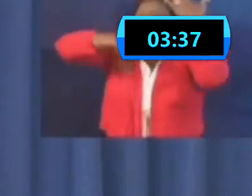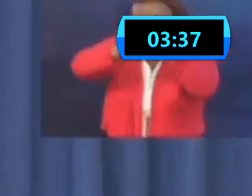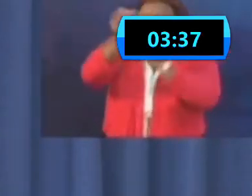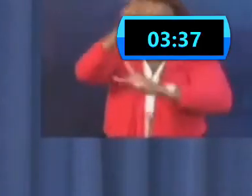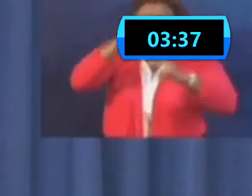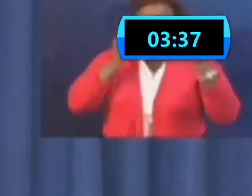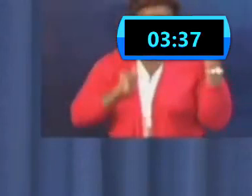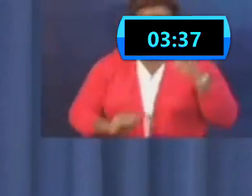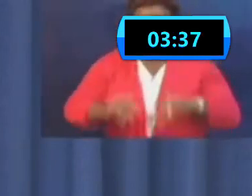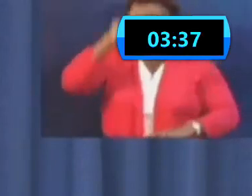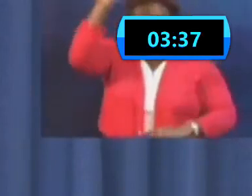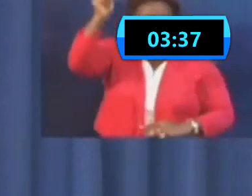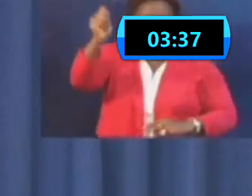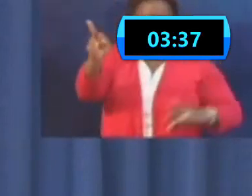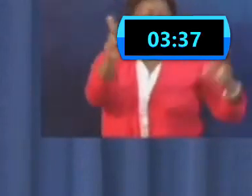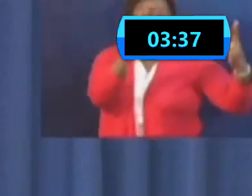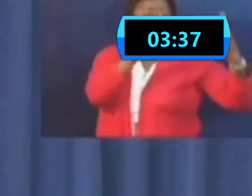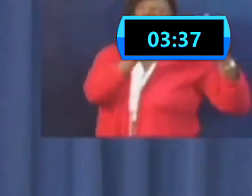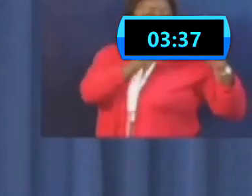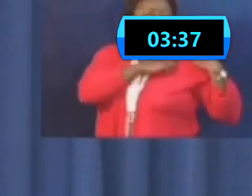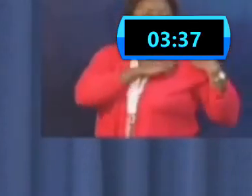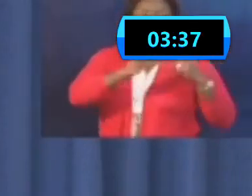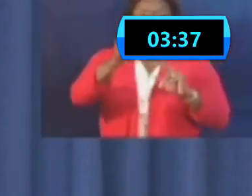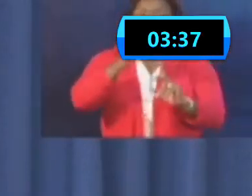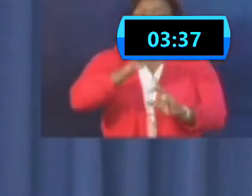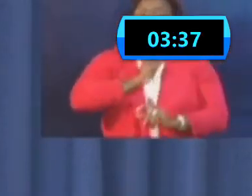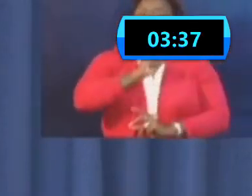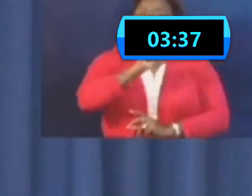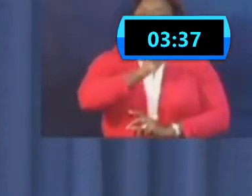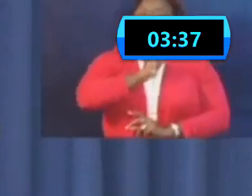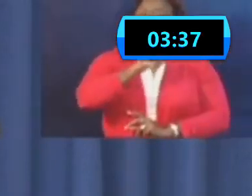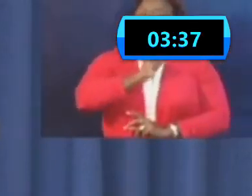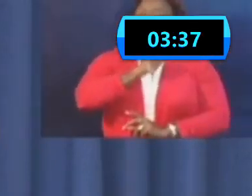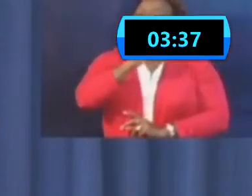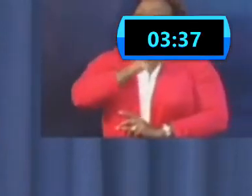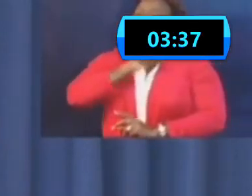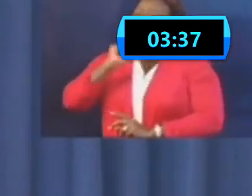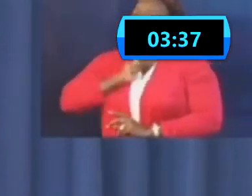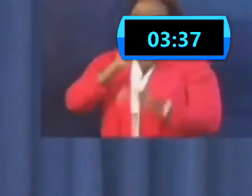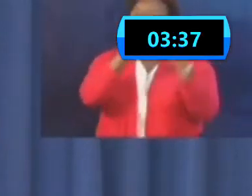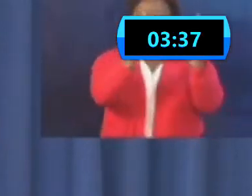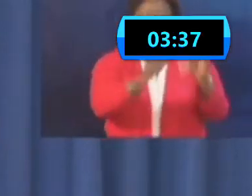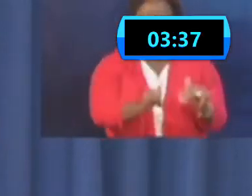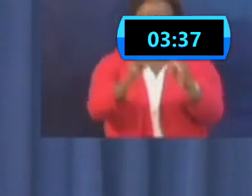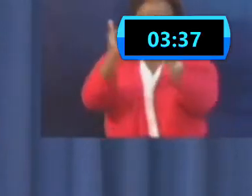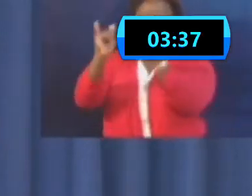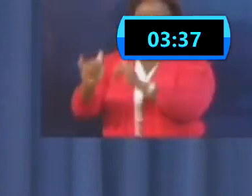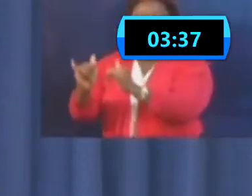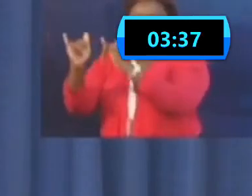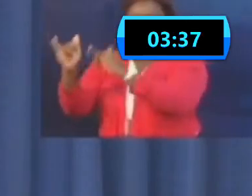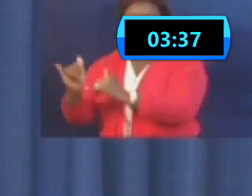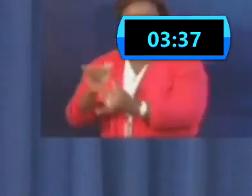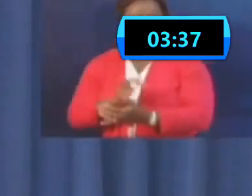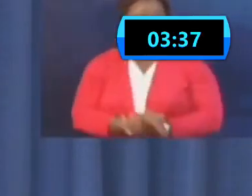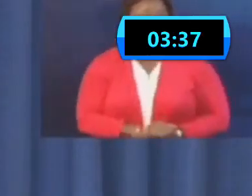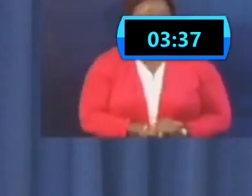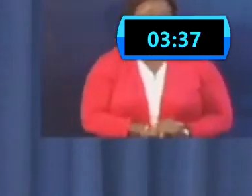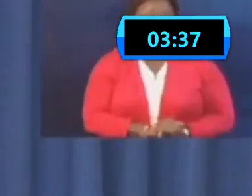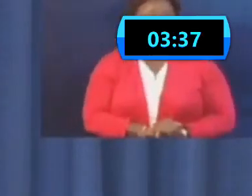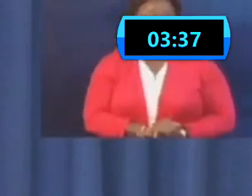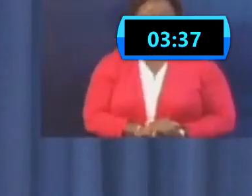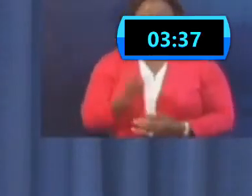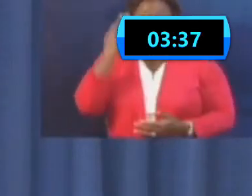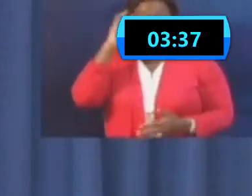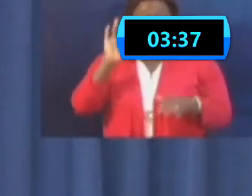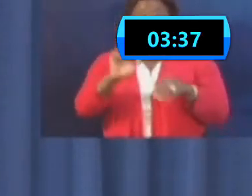that will protect itself from a surprise attack that's been going on now for eight months. And it could go on